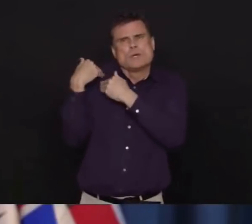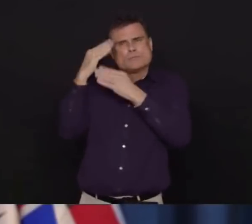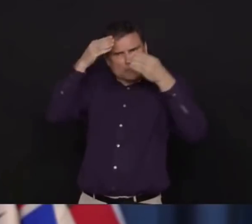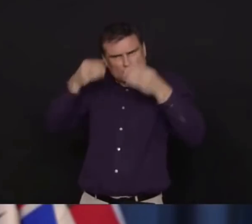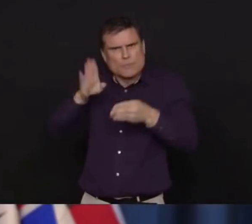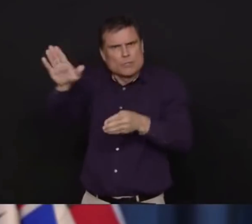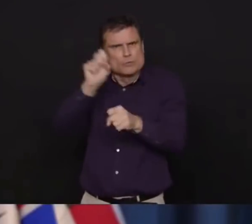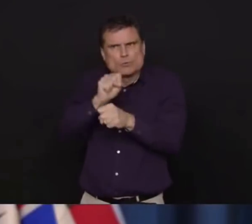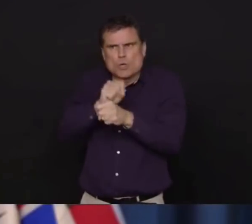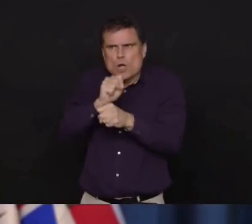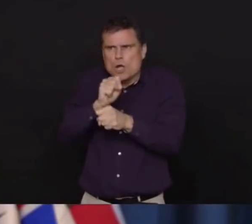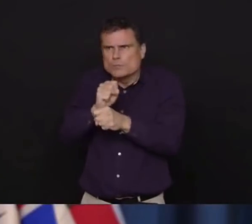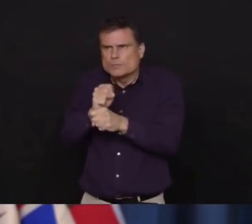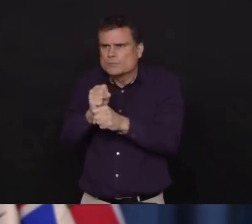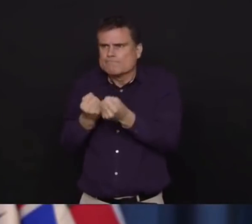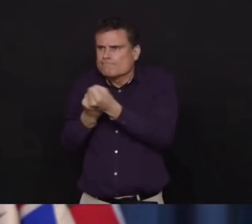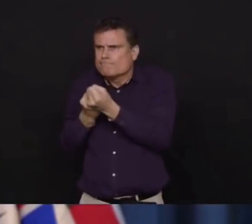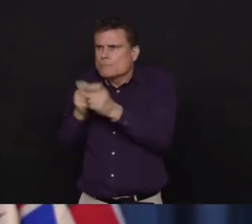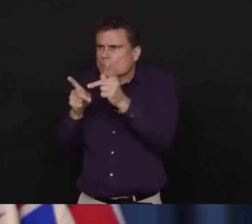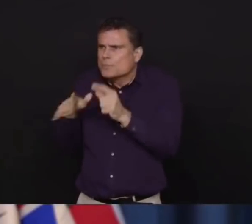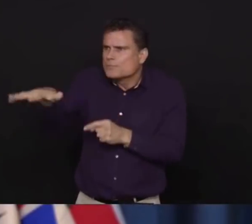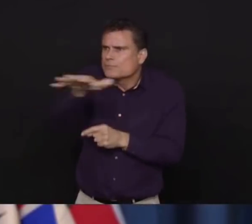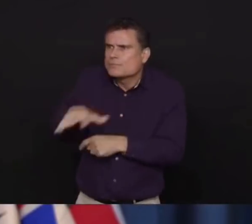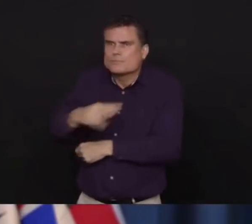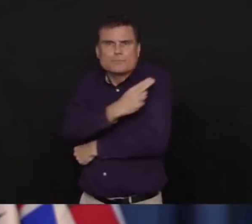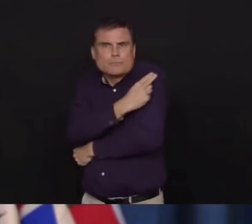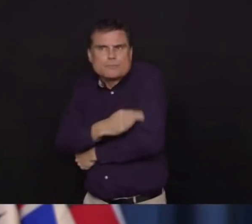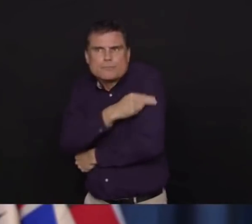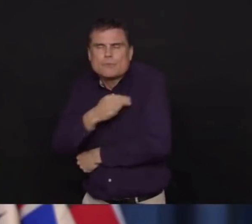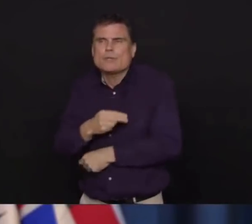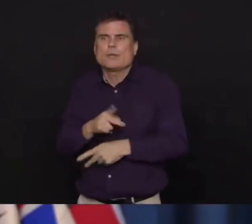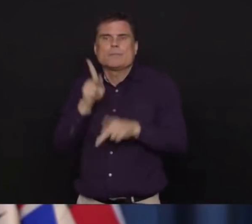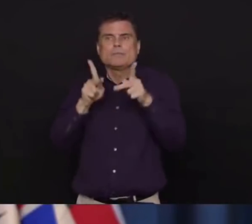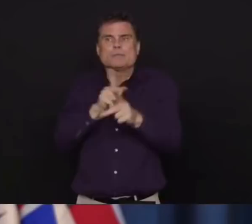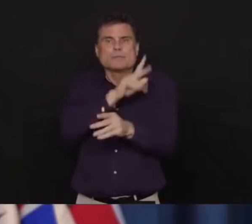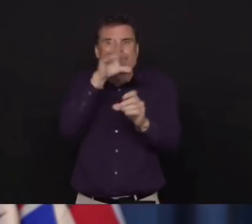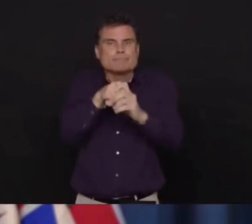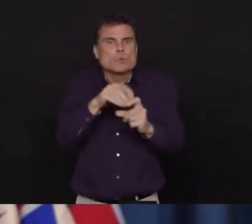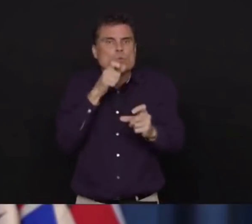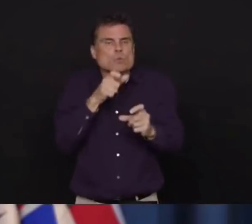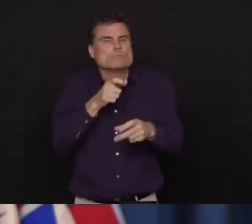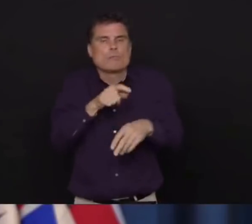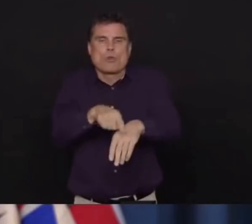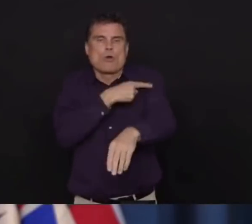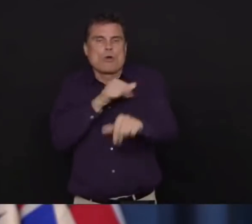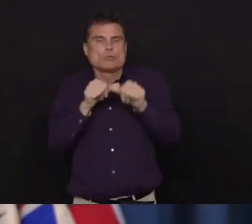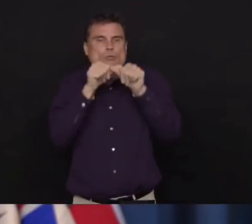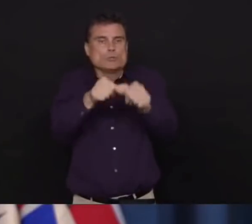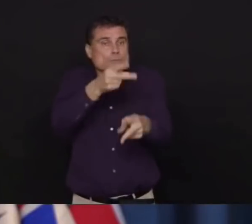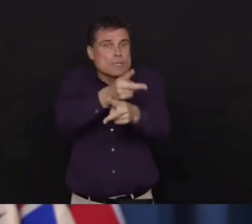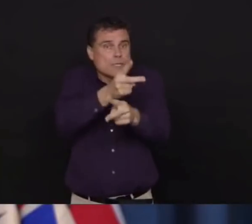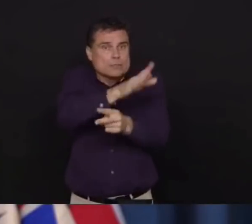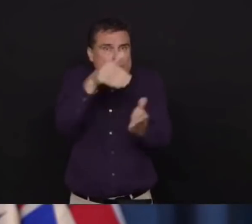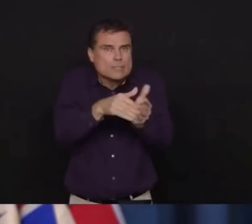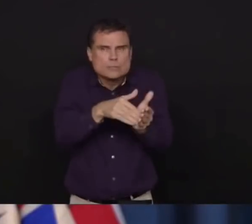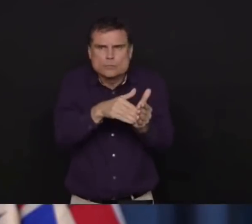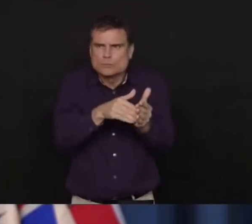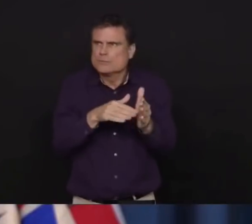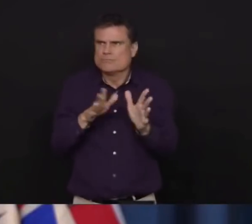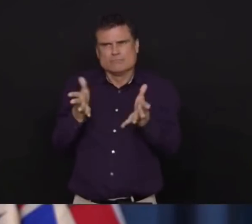on our hospital settings, to ensure that we can identify and rapidly respond to outbreaks in our communities,